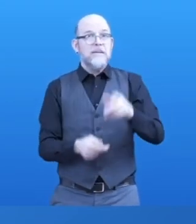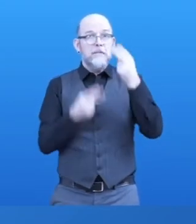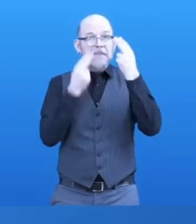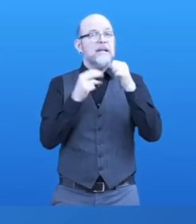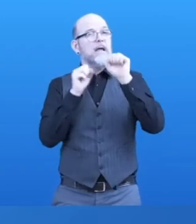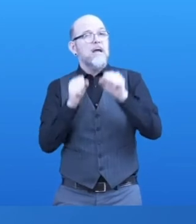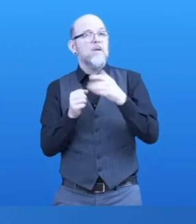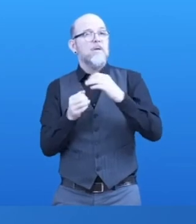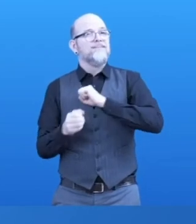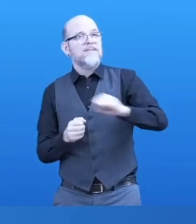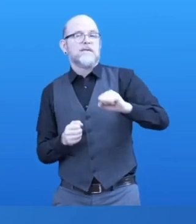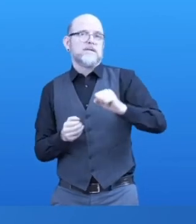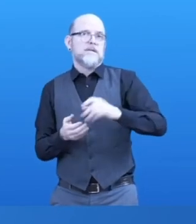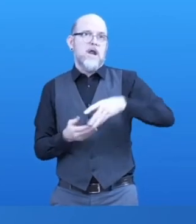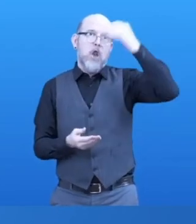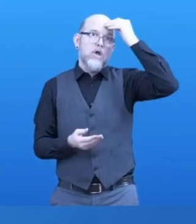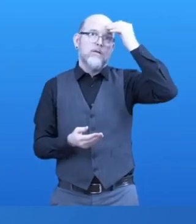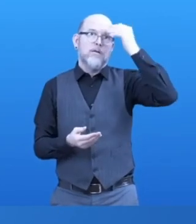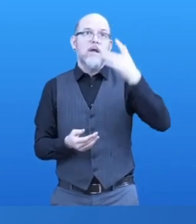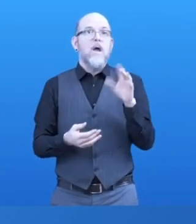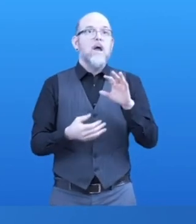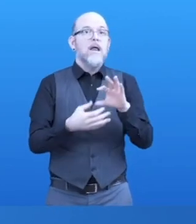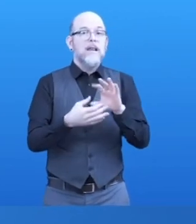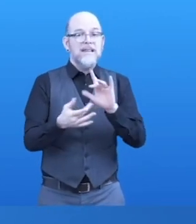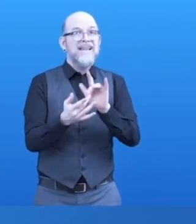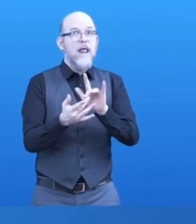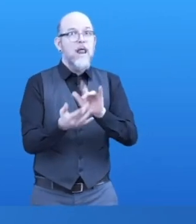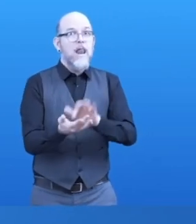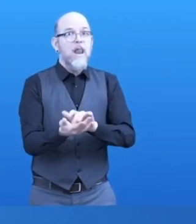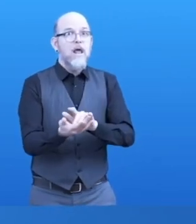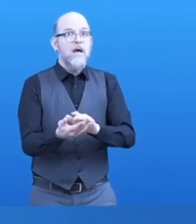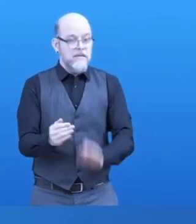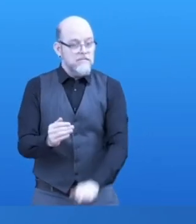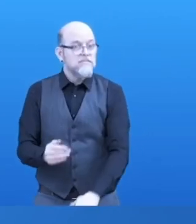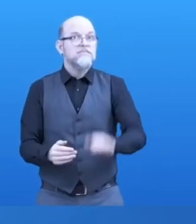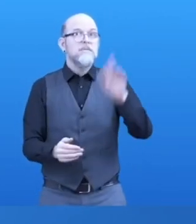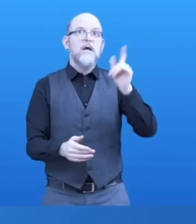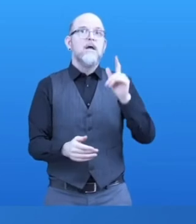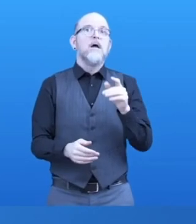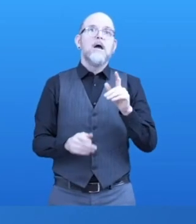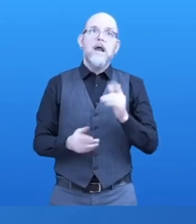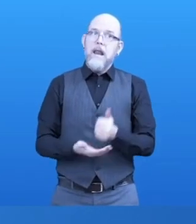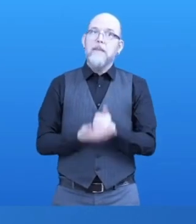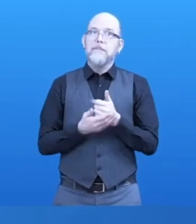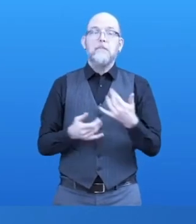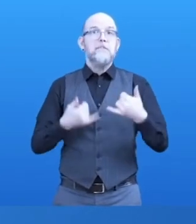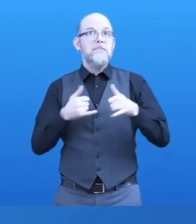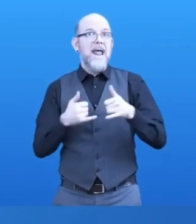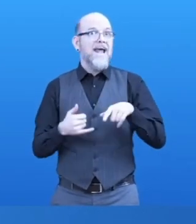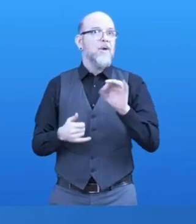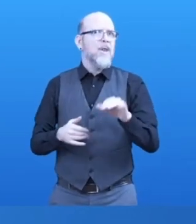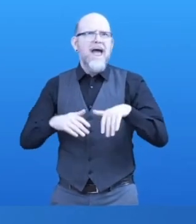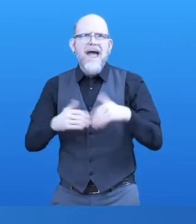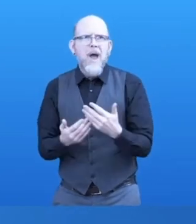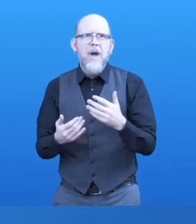very young age. It offers gamified learning with the Bolly Landers and original songs that are even helping children to learn